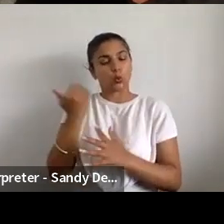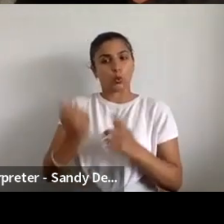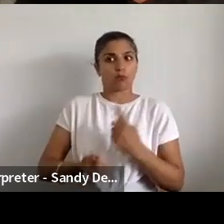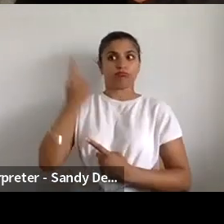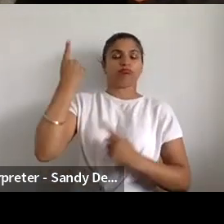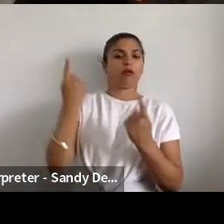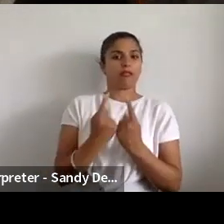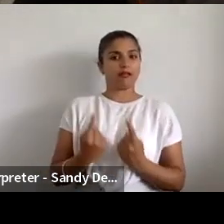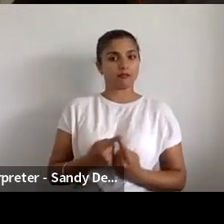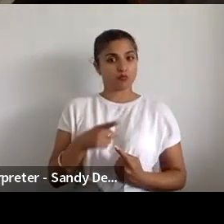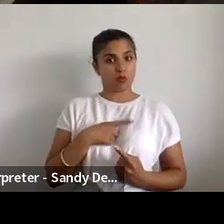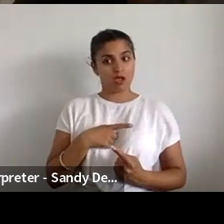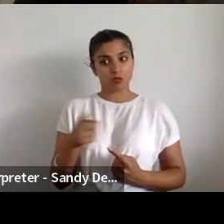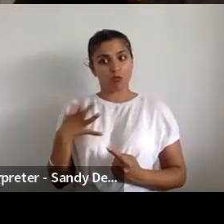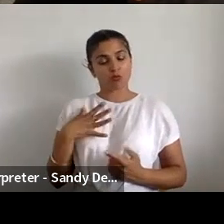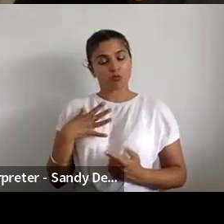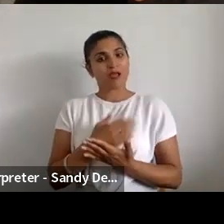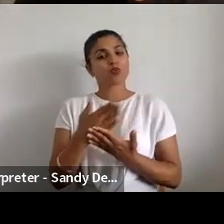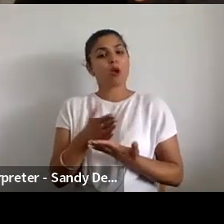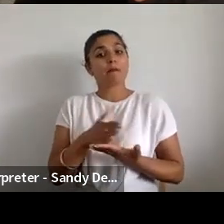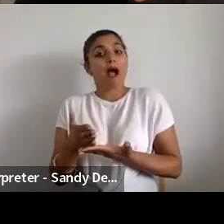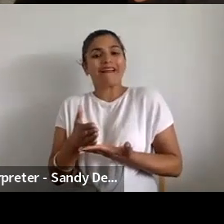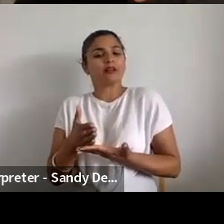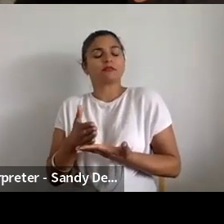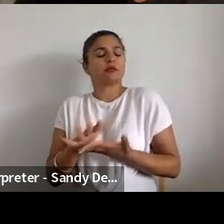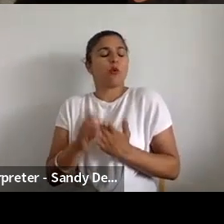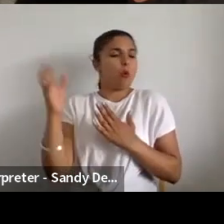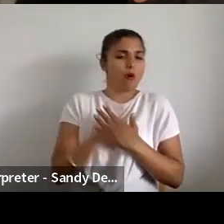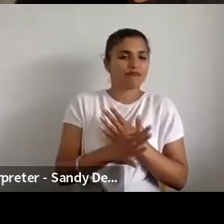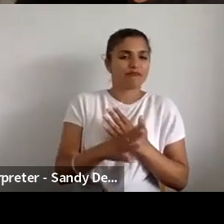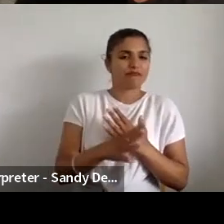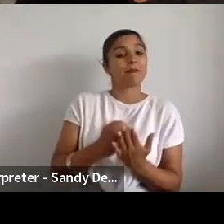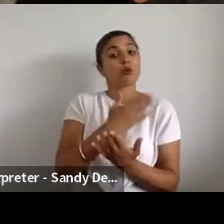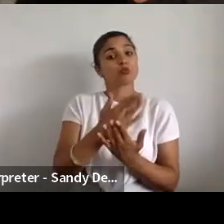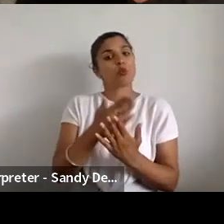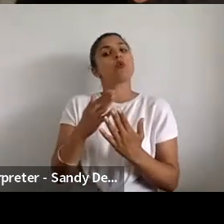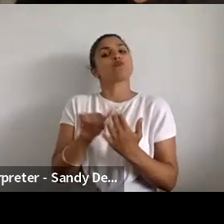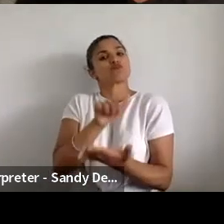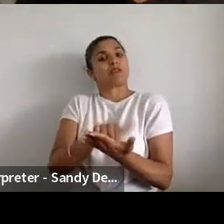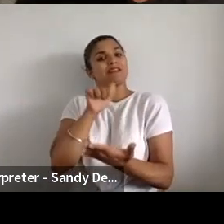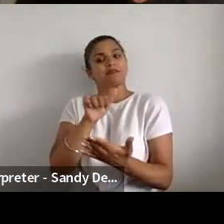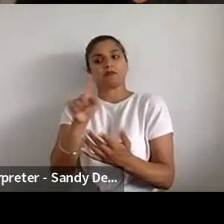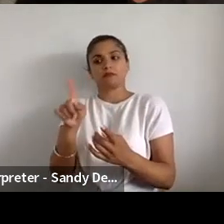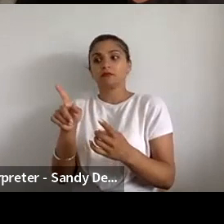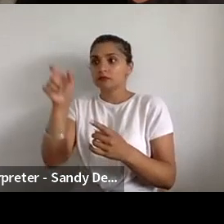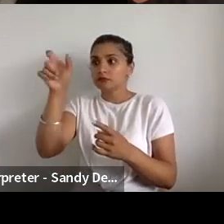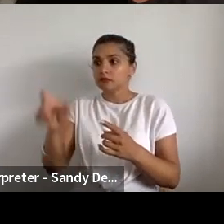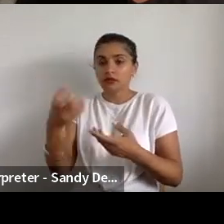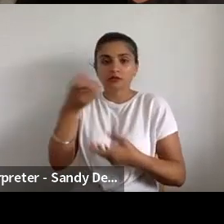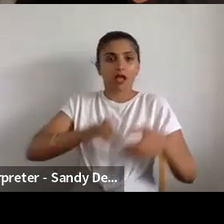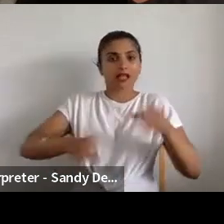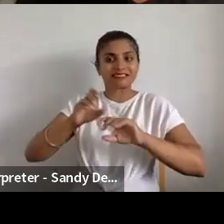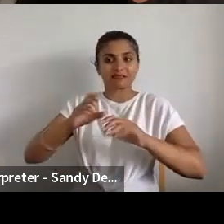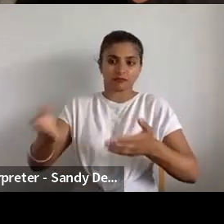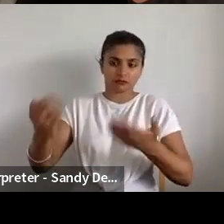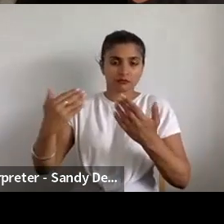bias in order to make sure that they do find the next breakthrough, because without that they